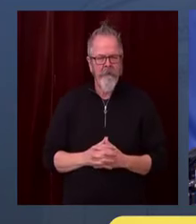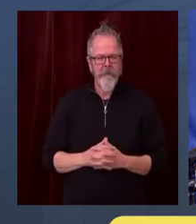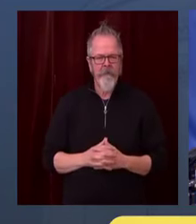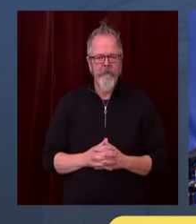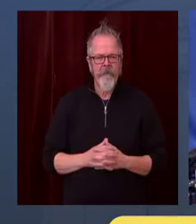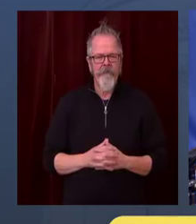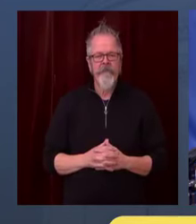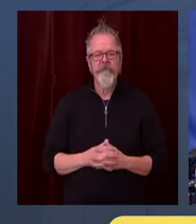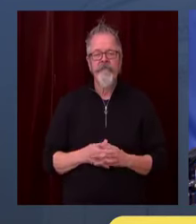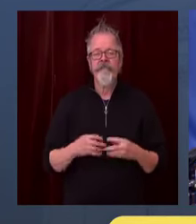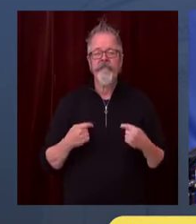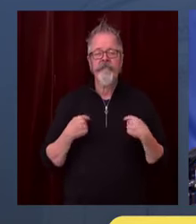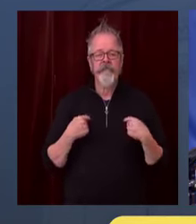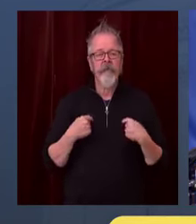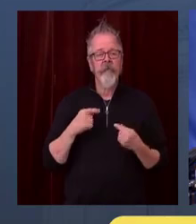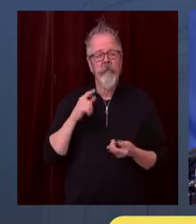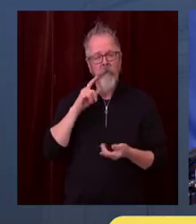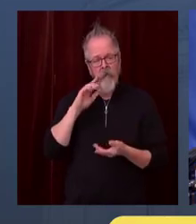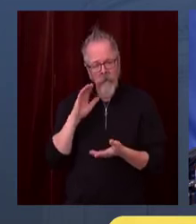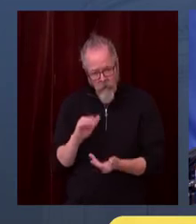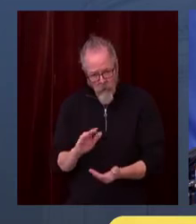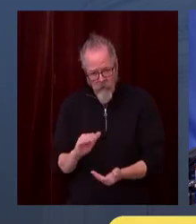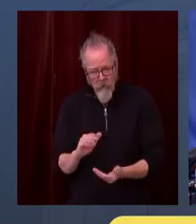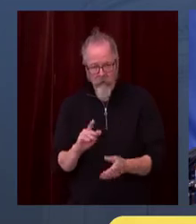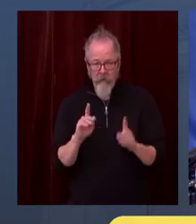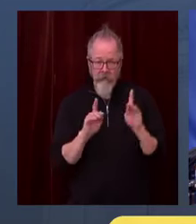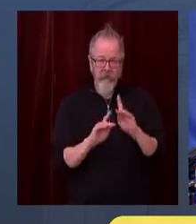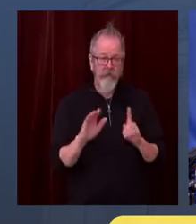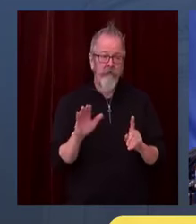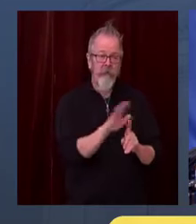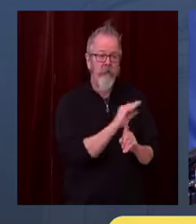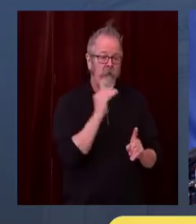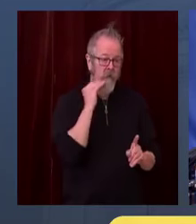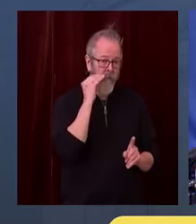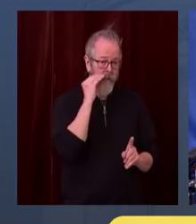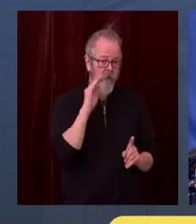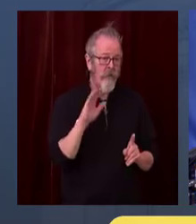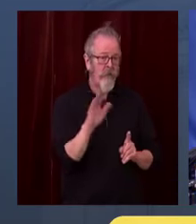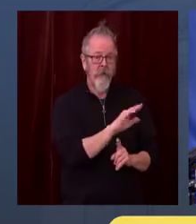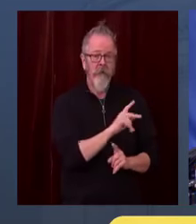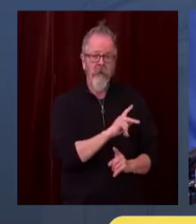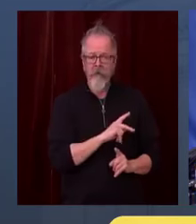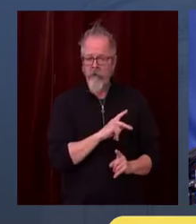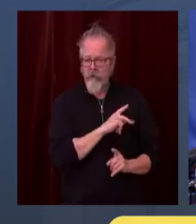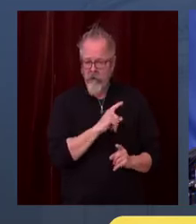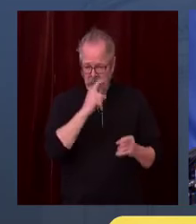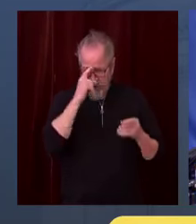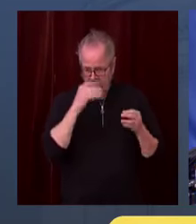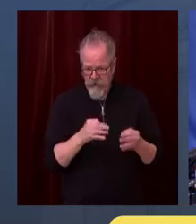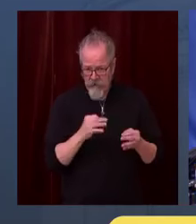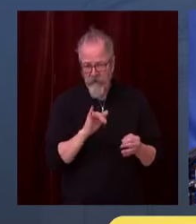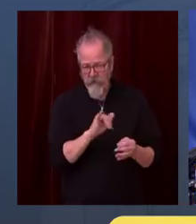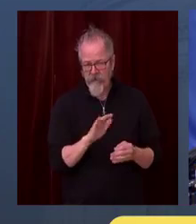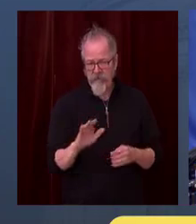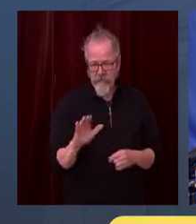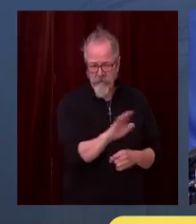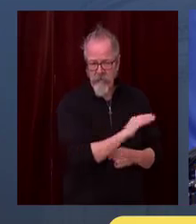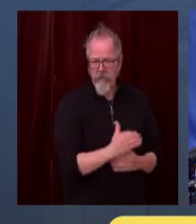Because you're helping us recover our economy. If you avoid a dinner where you might be affecting someone,